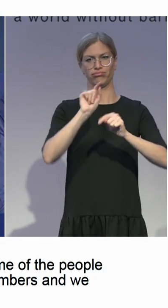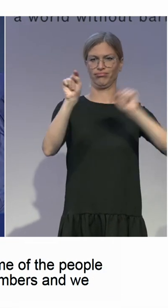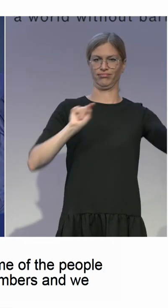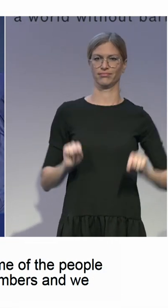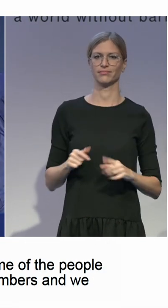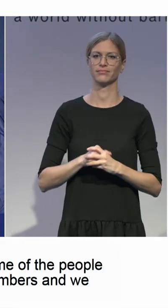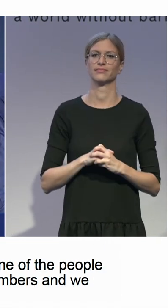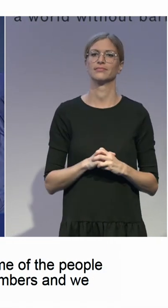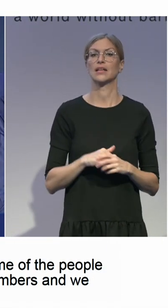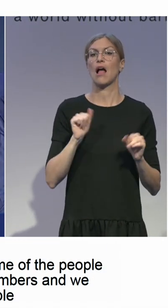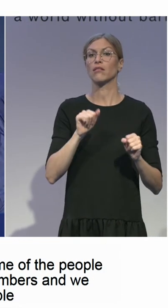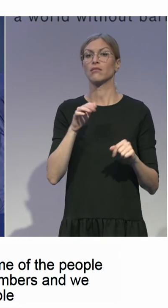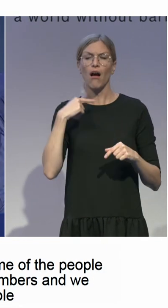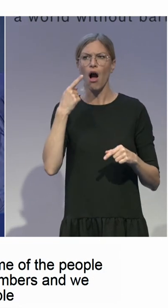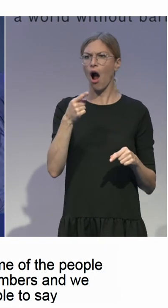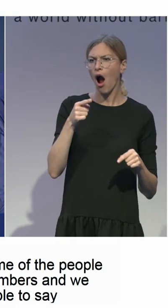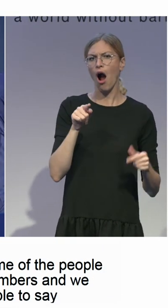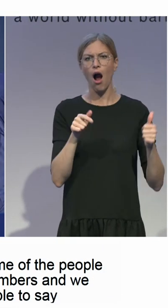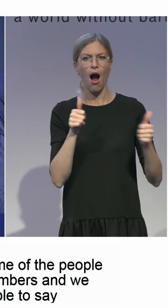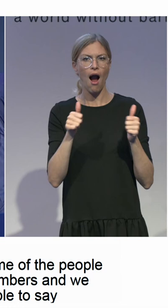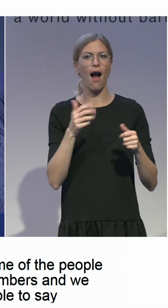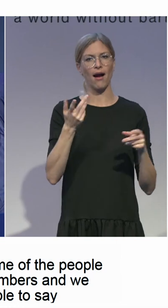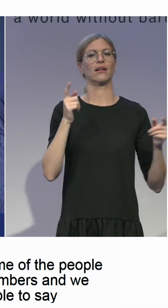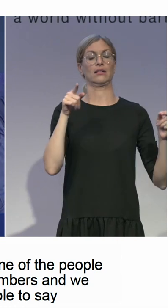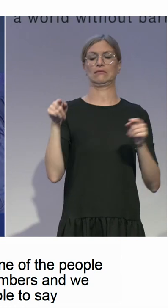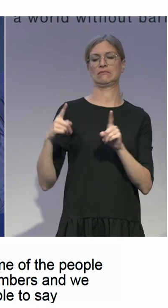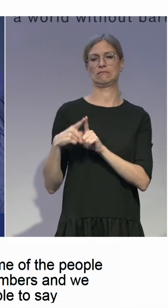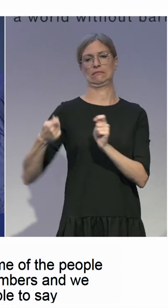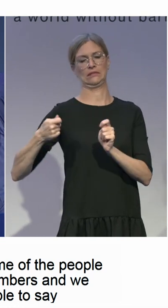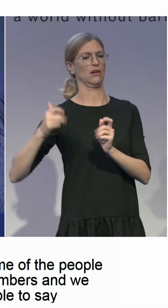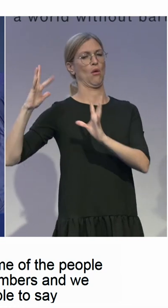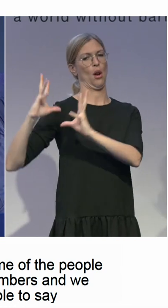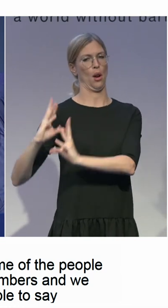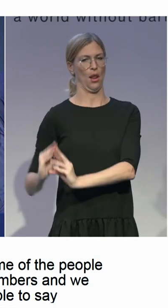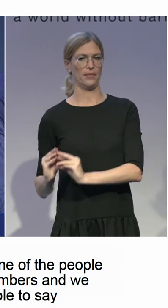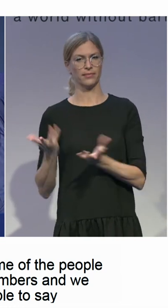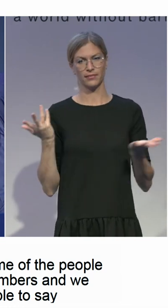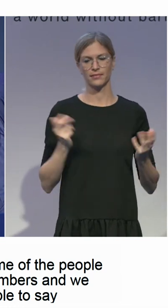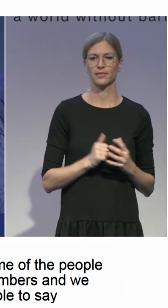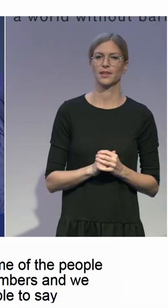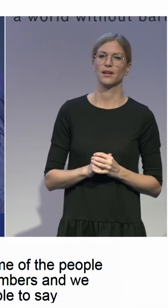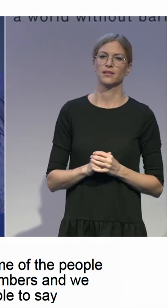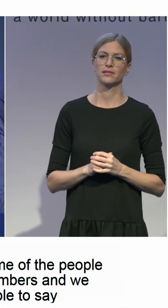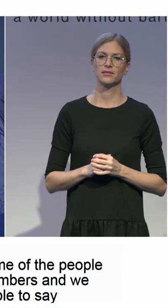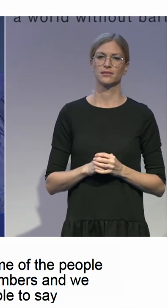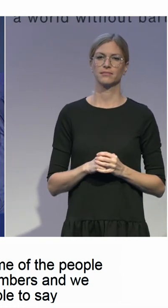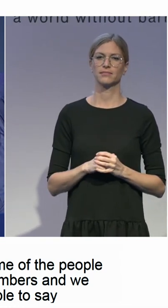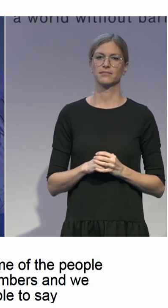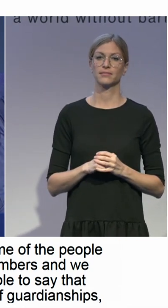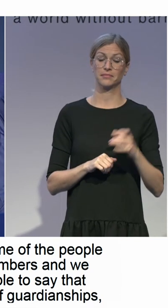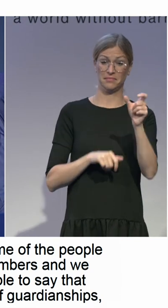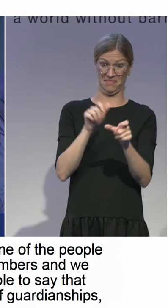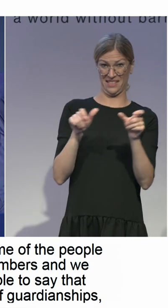decrease the number of guardianships. Not only the total number, but even those who get guardianships will